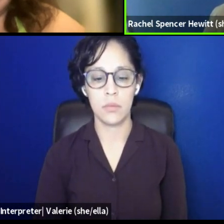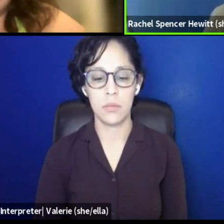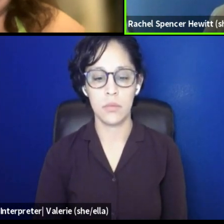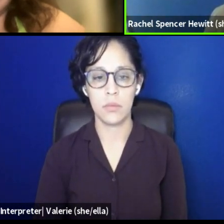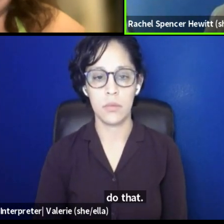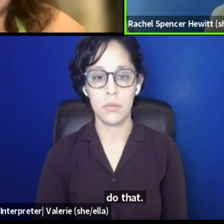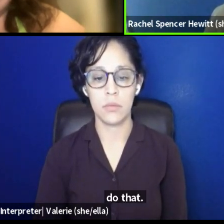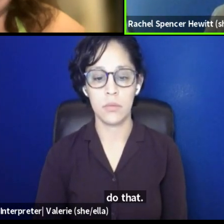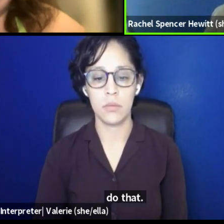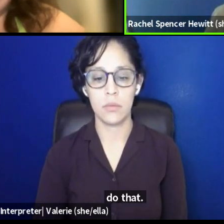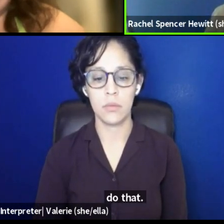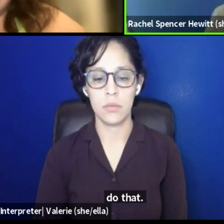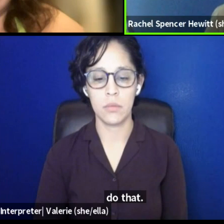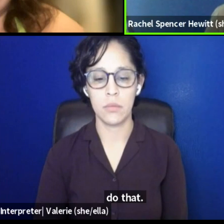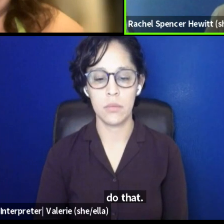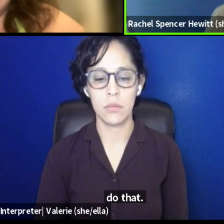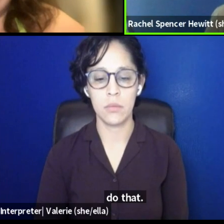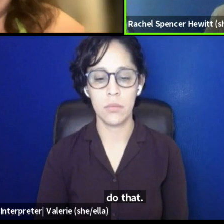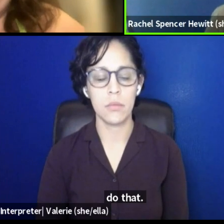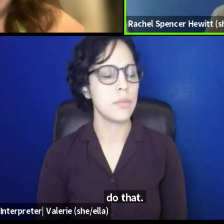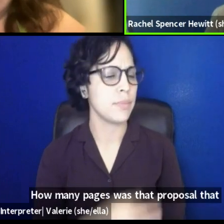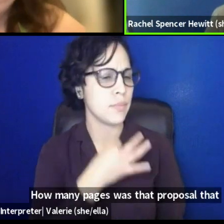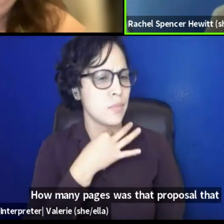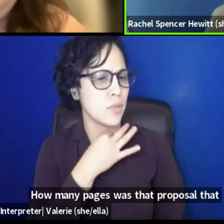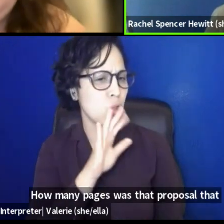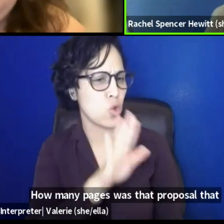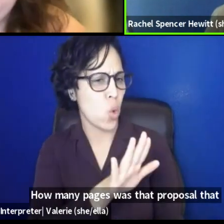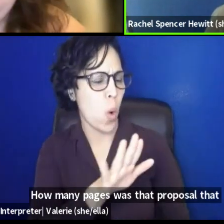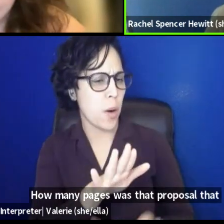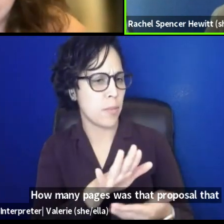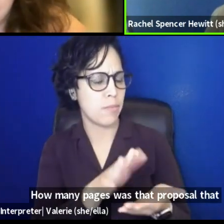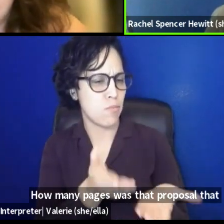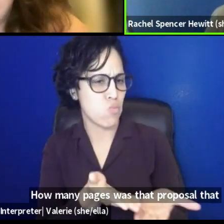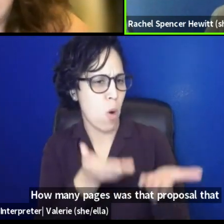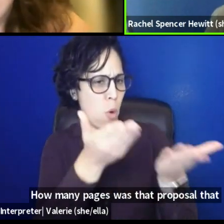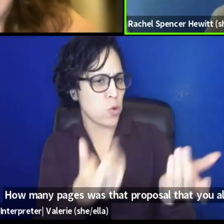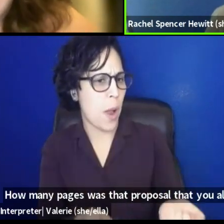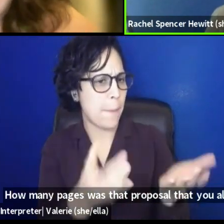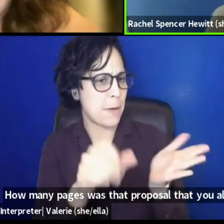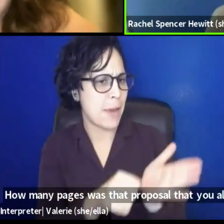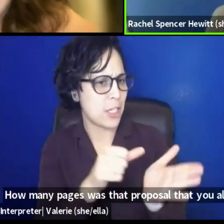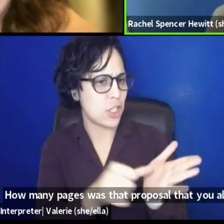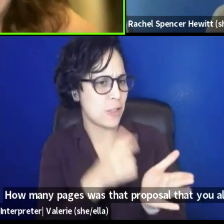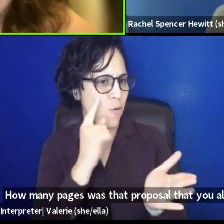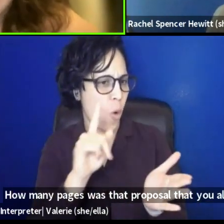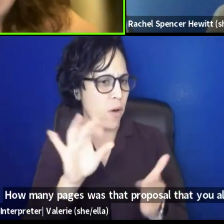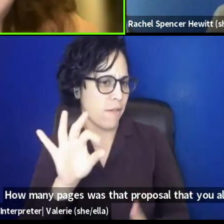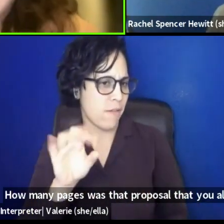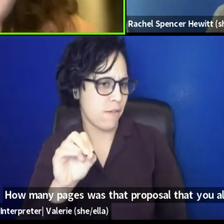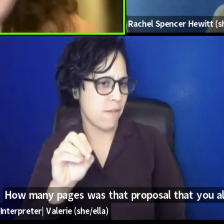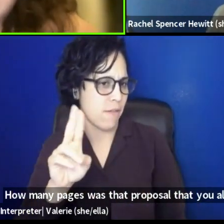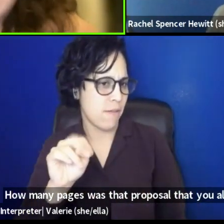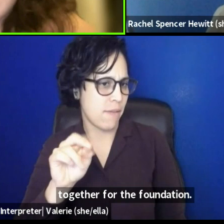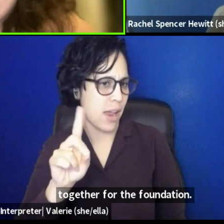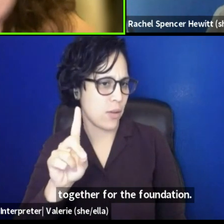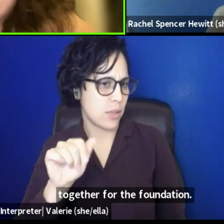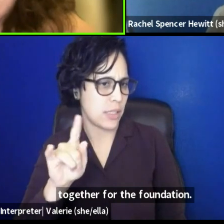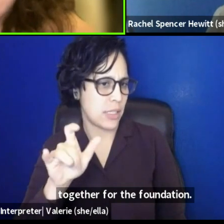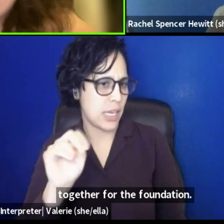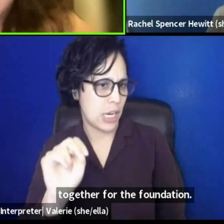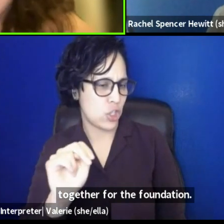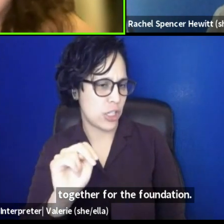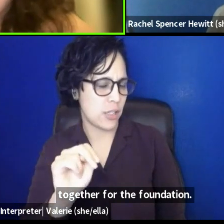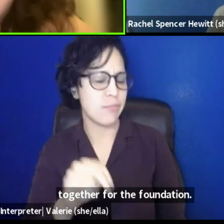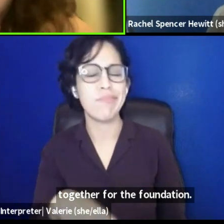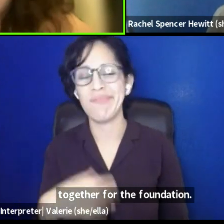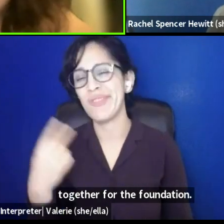How many pages was that proposal that you all put together for the foundation? Um, we had, it was two pages.